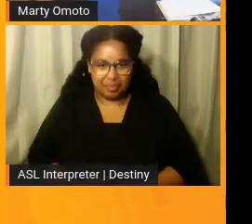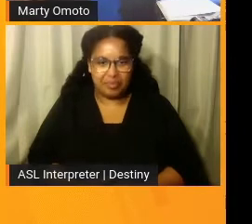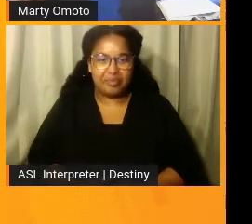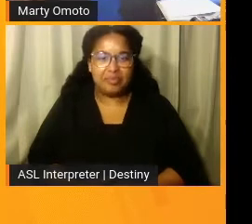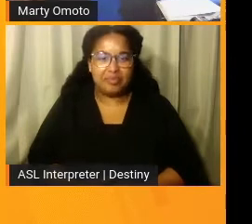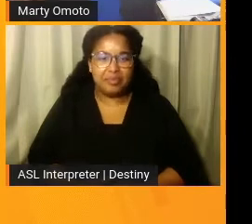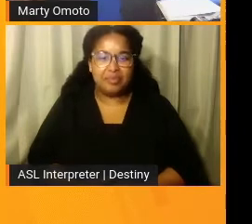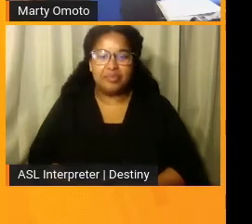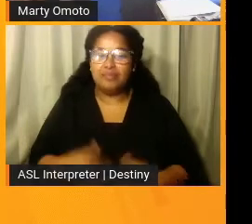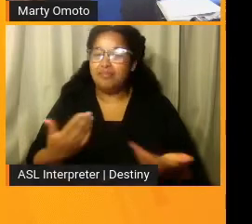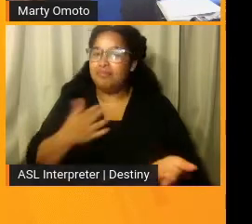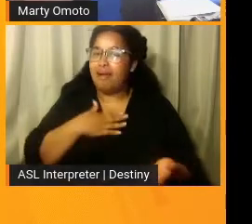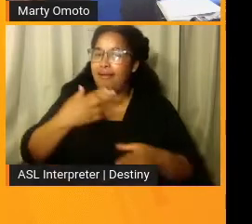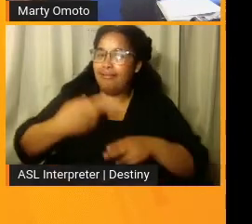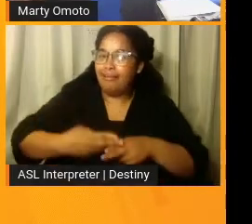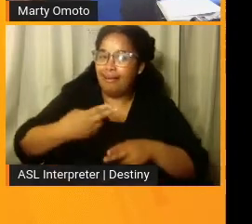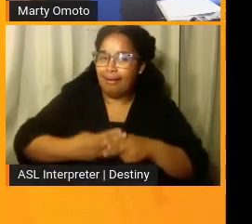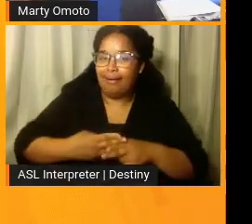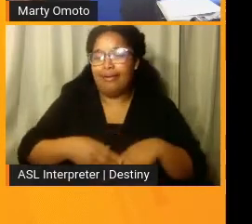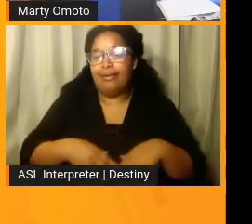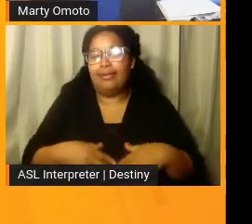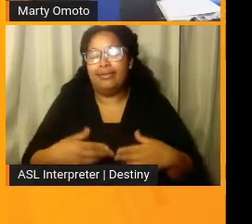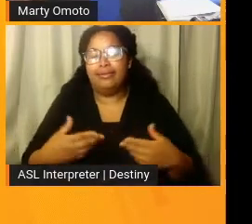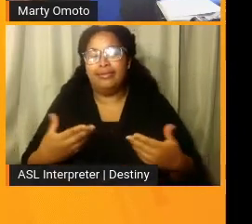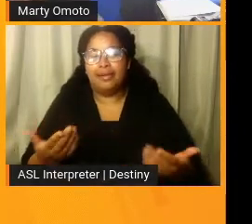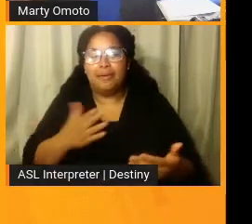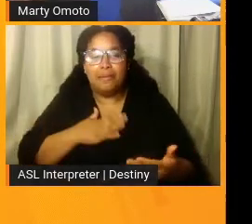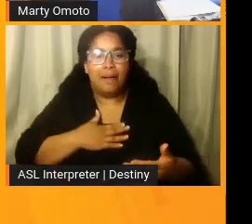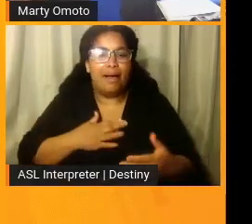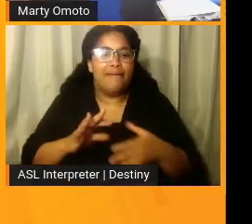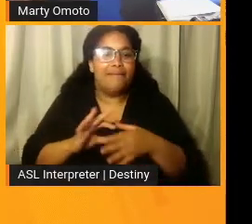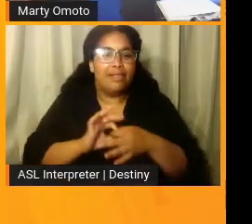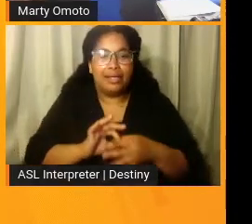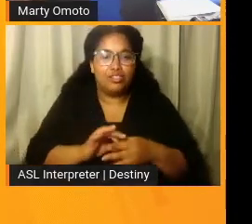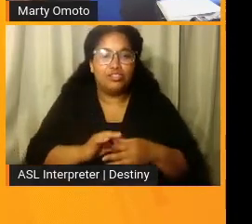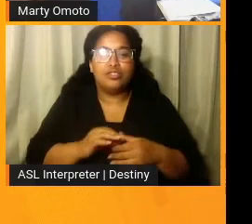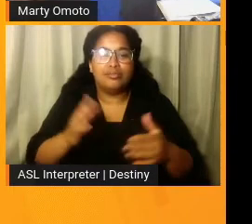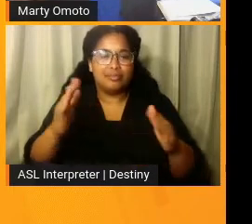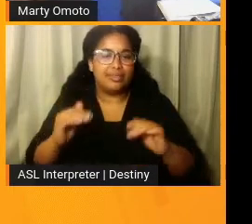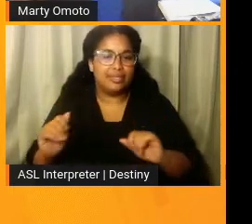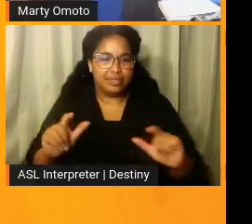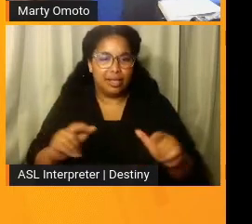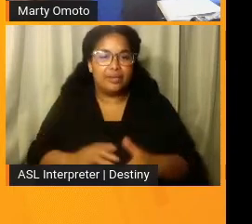And that's my name and, and my affiliations. You can go to the next slide.